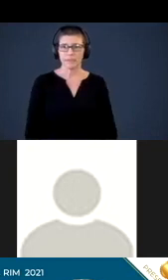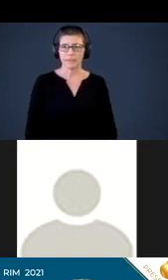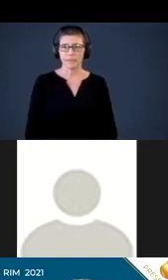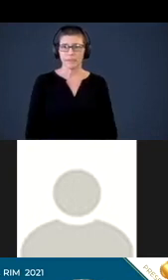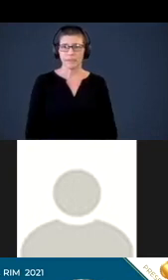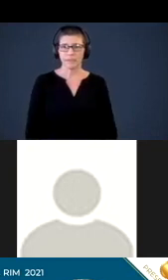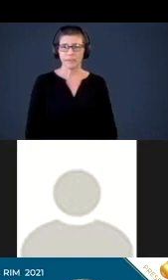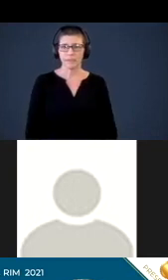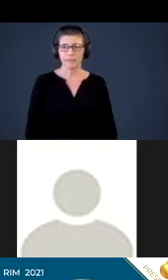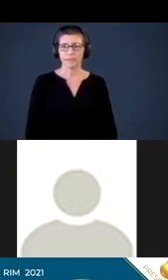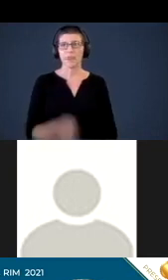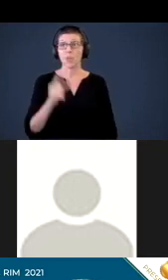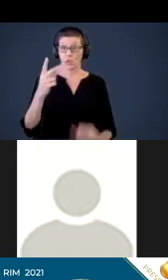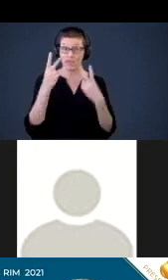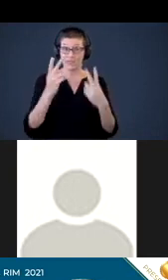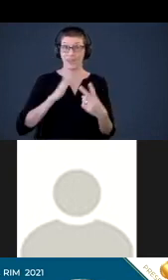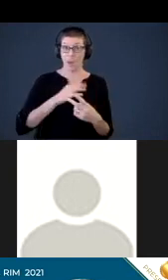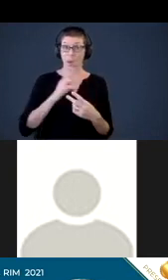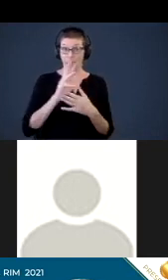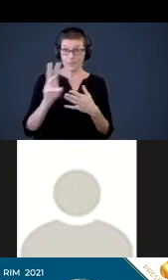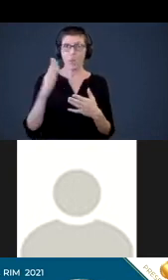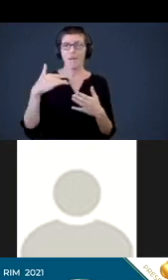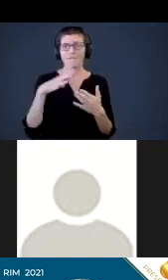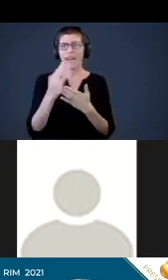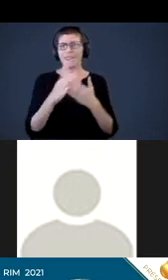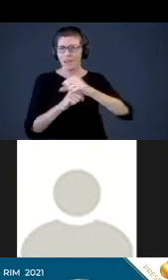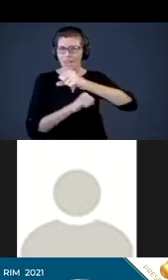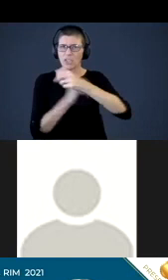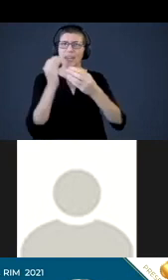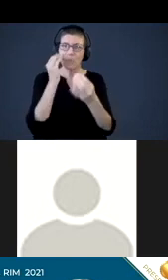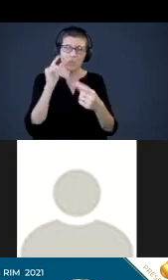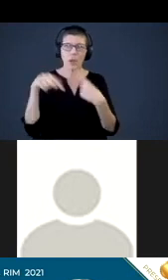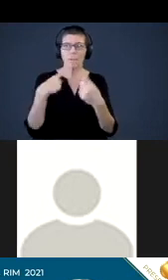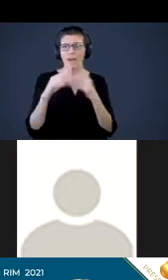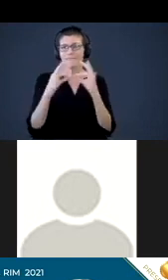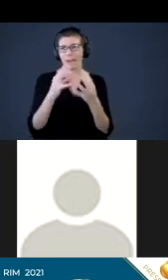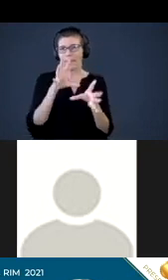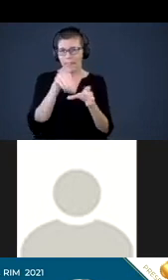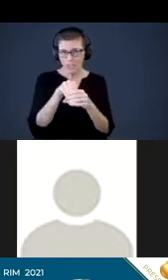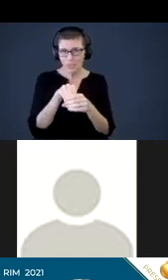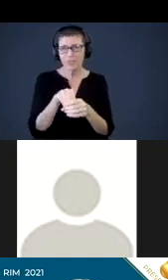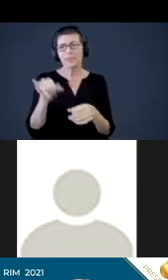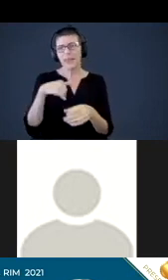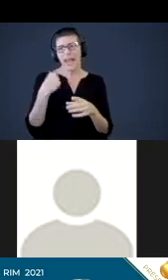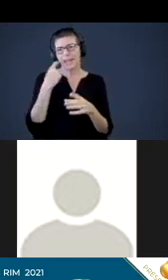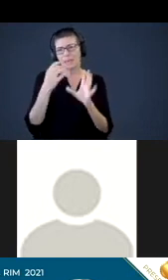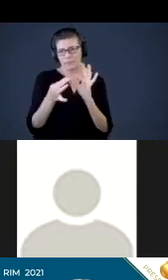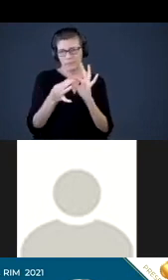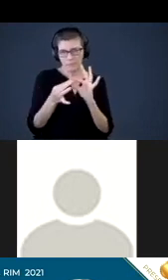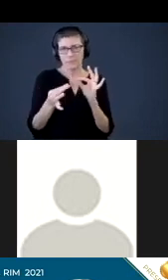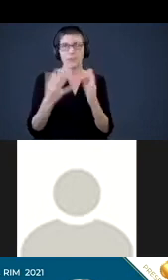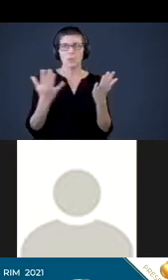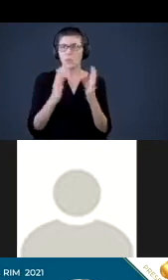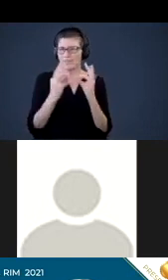When you visit our website, you will find foundational information on family engagement. Just as I mentioned before, what is family